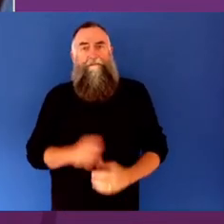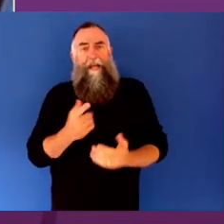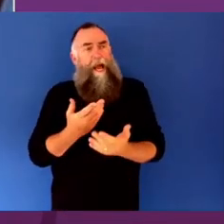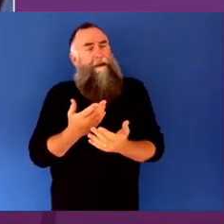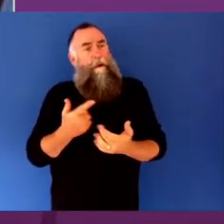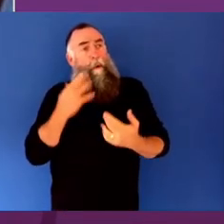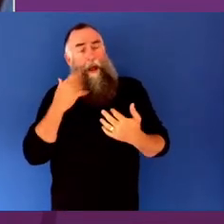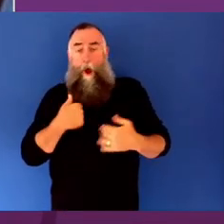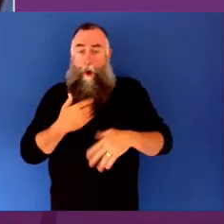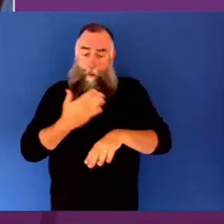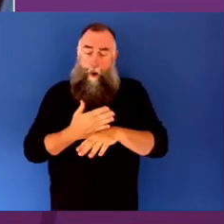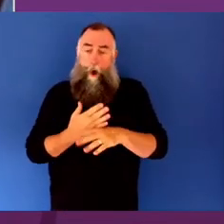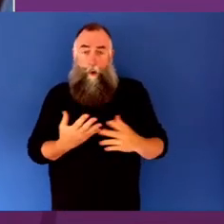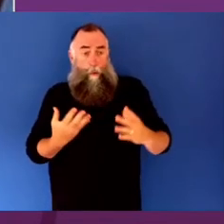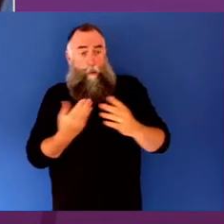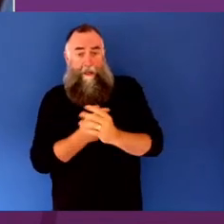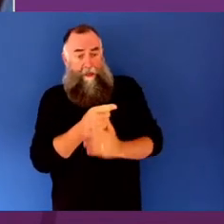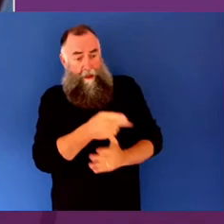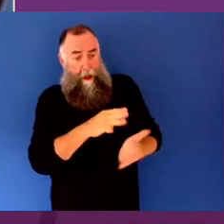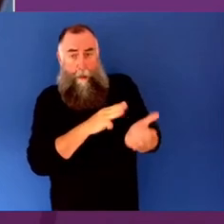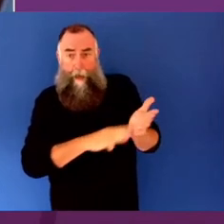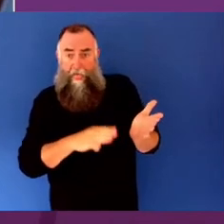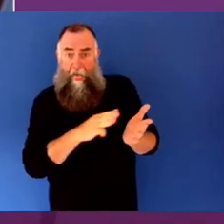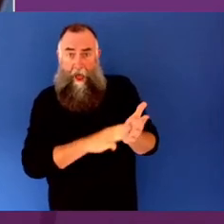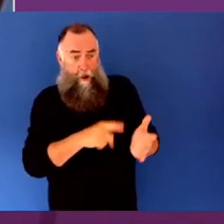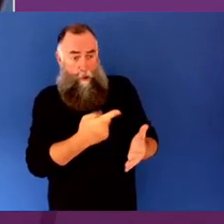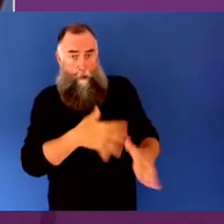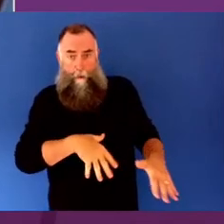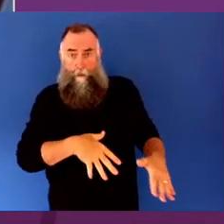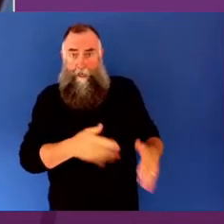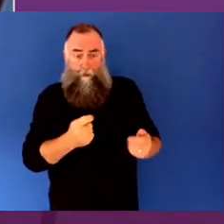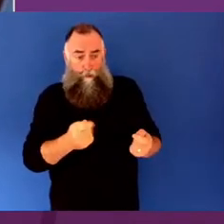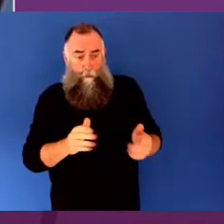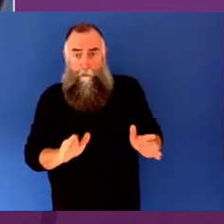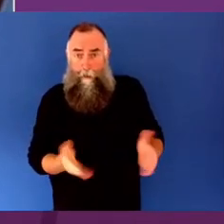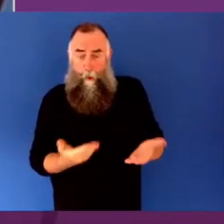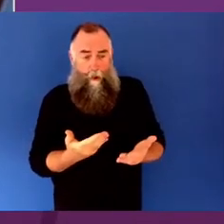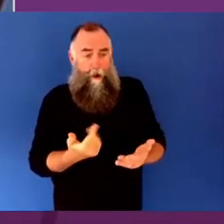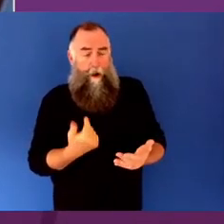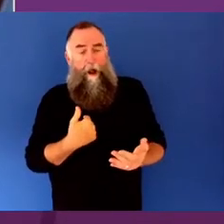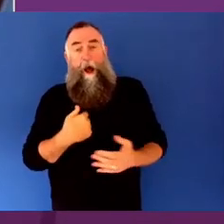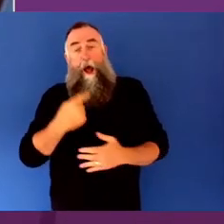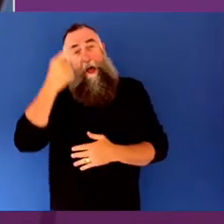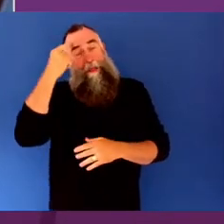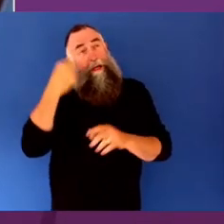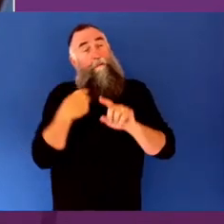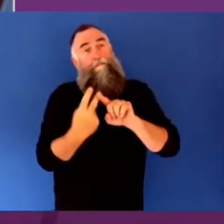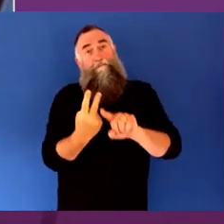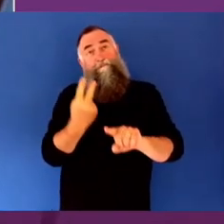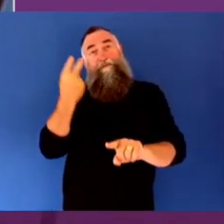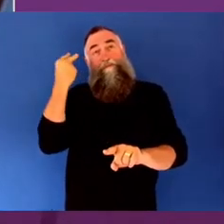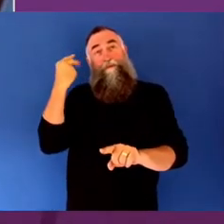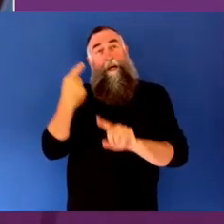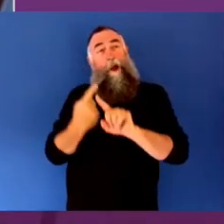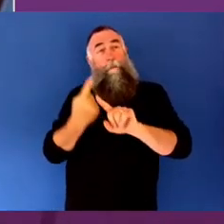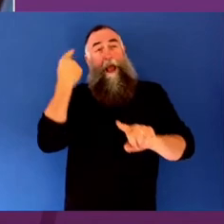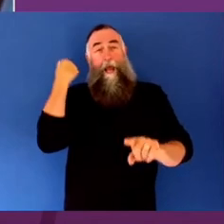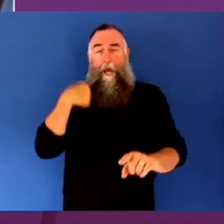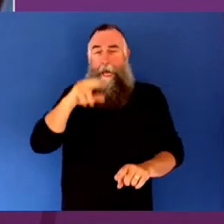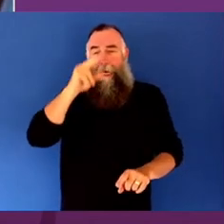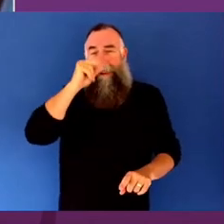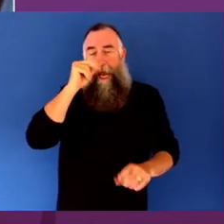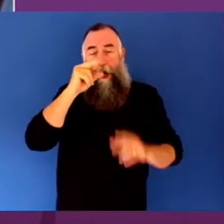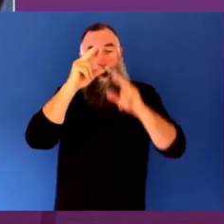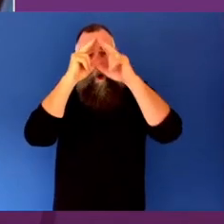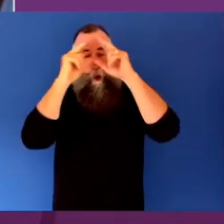I'm with a mother is really from a grassroots level. And this takes me back to my early nursing and Maslow's hierarchy of needs. If